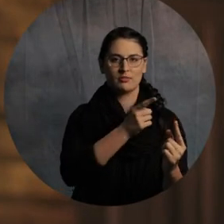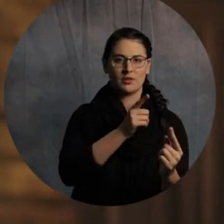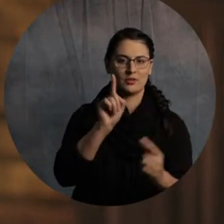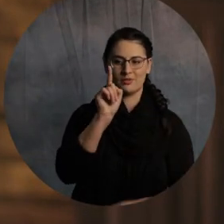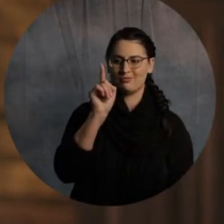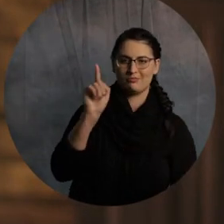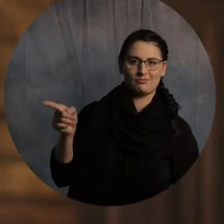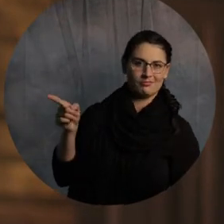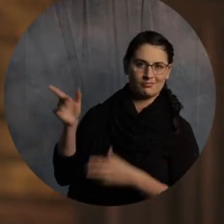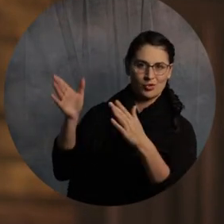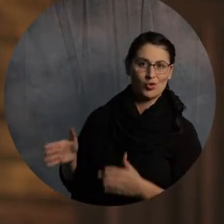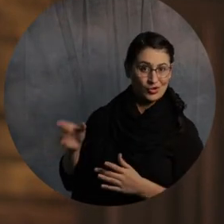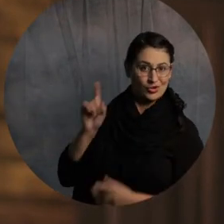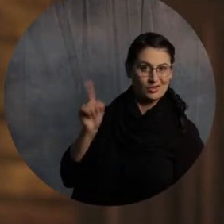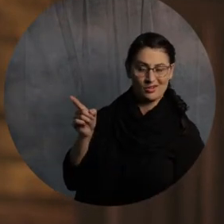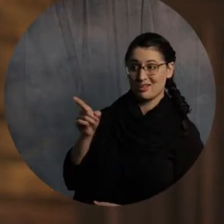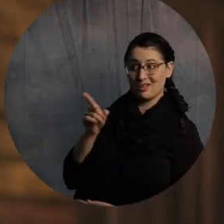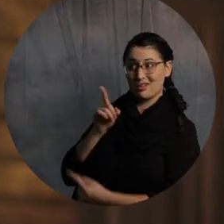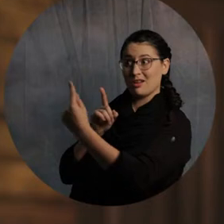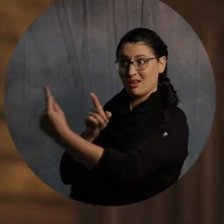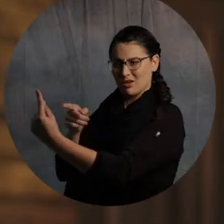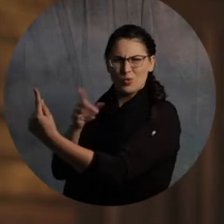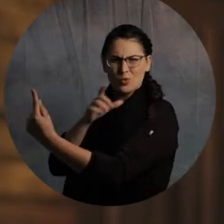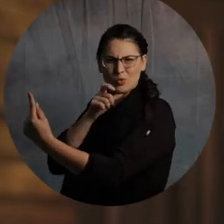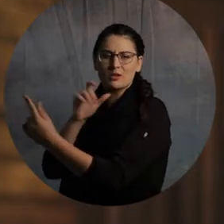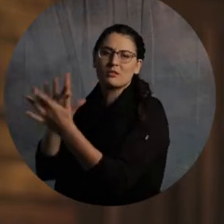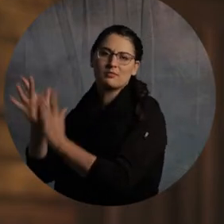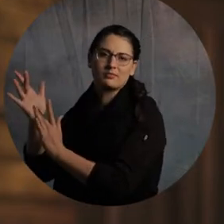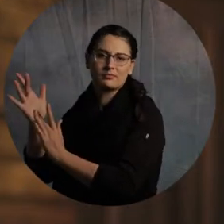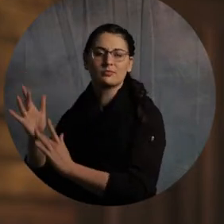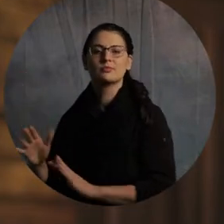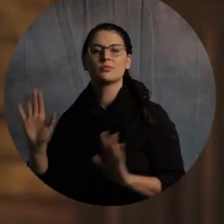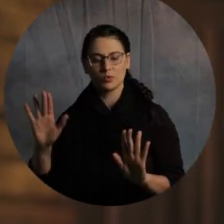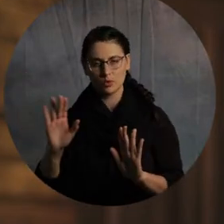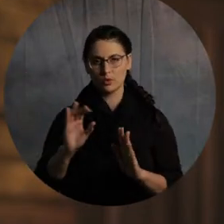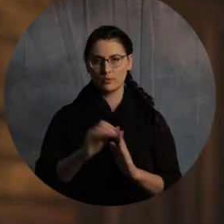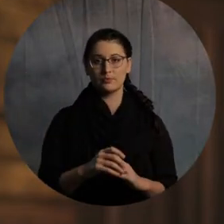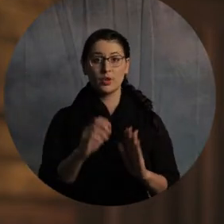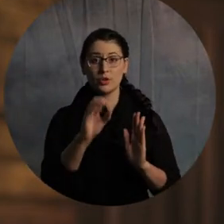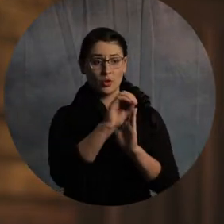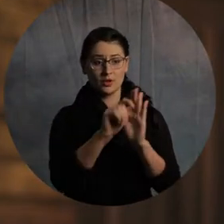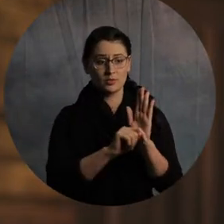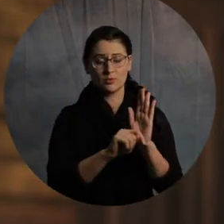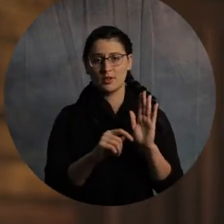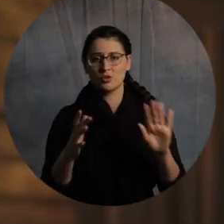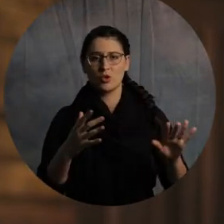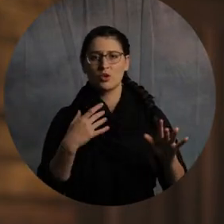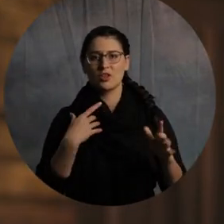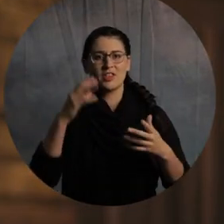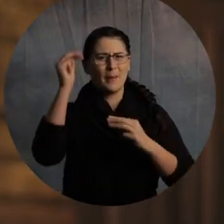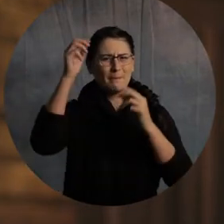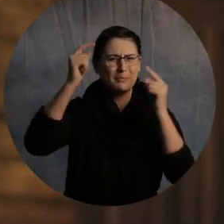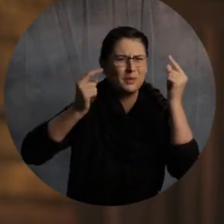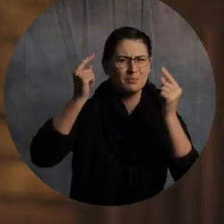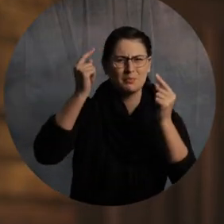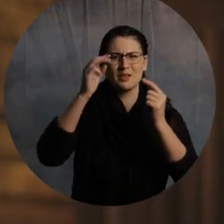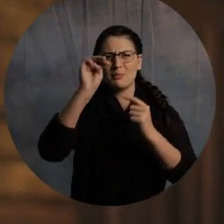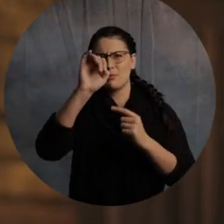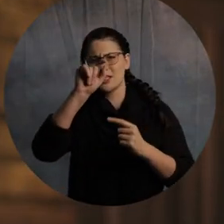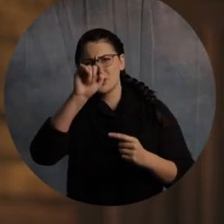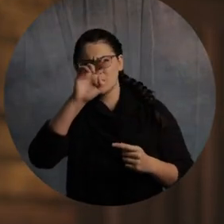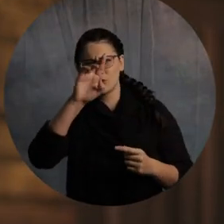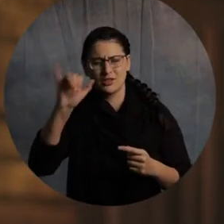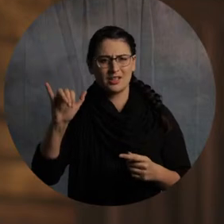as you're reading your Old Testament, you need to be reading that with the understanding the mystery has been revealed. When Jesus Christ was born,